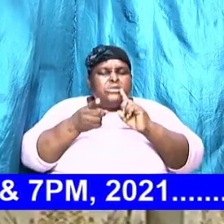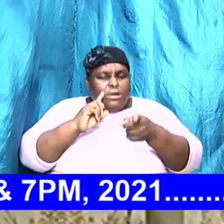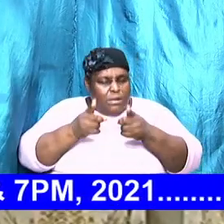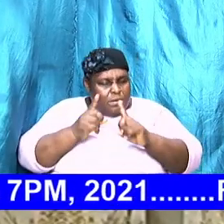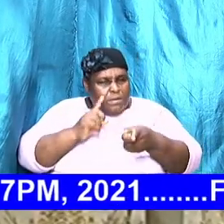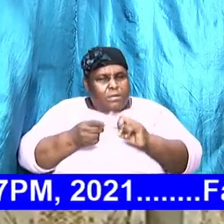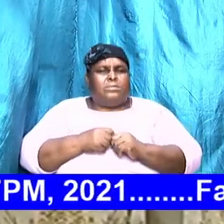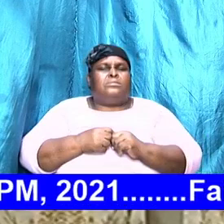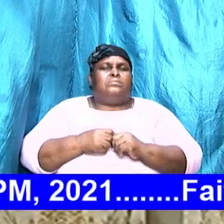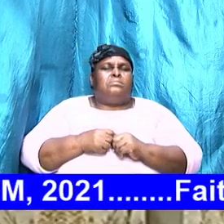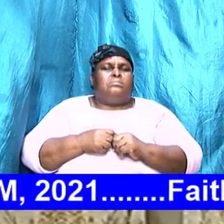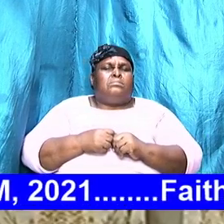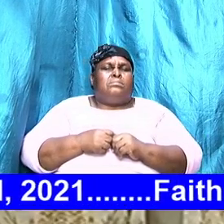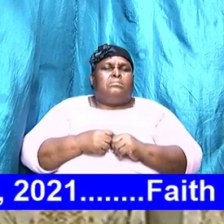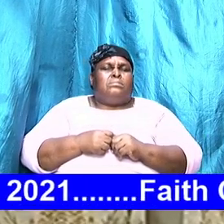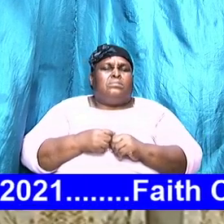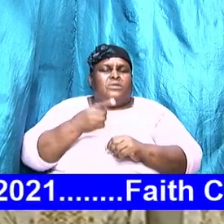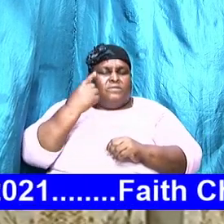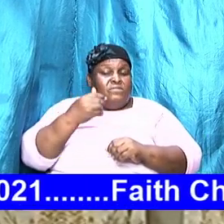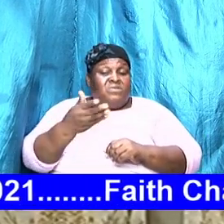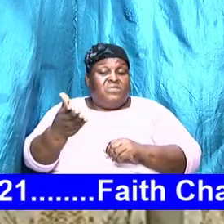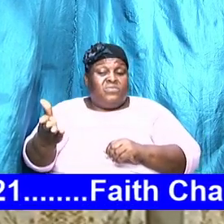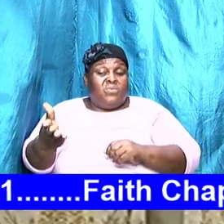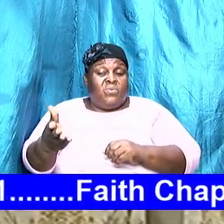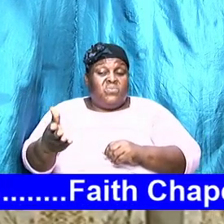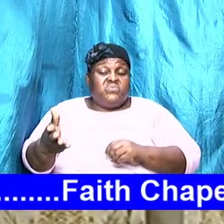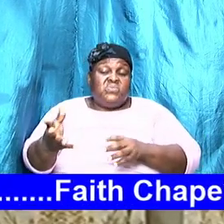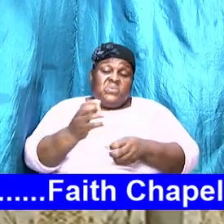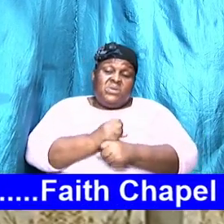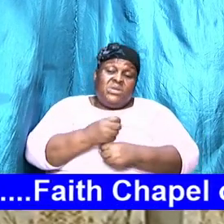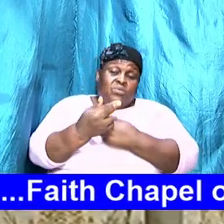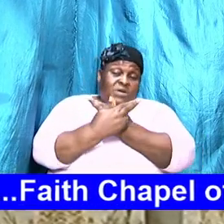and so for those who take refuge